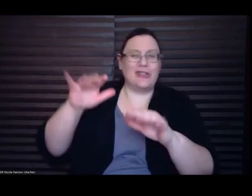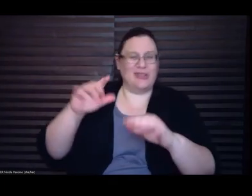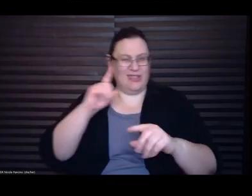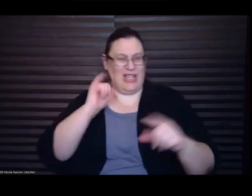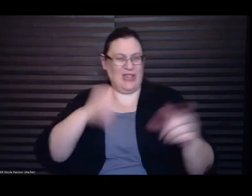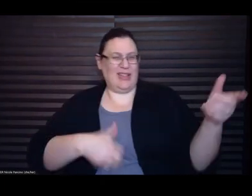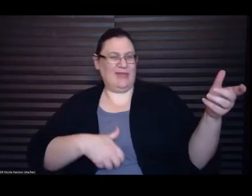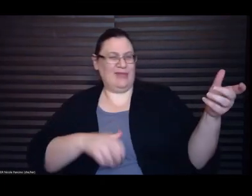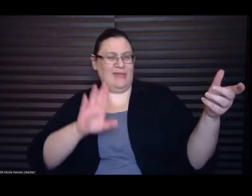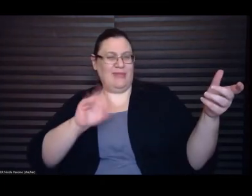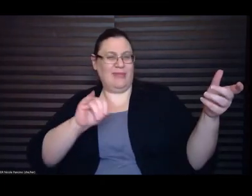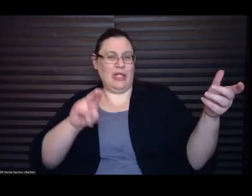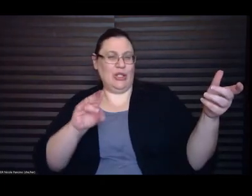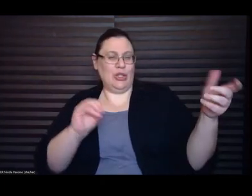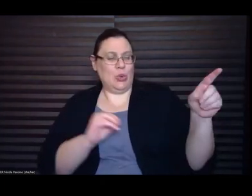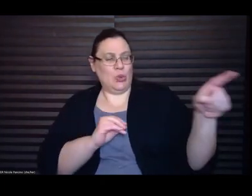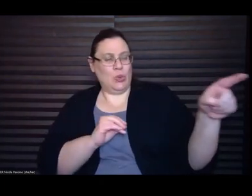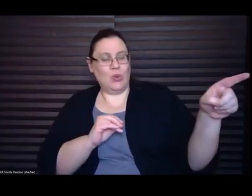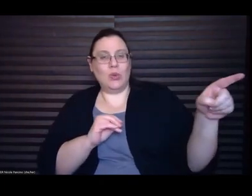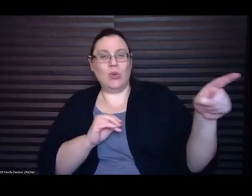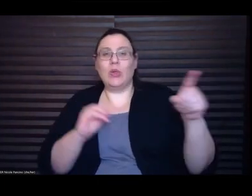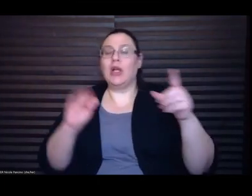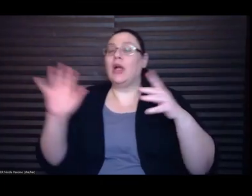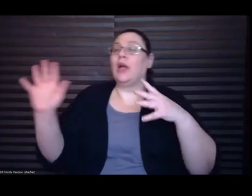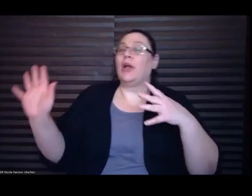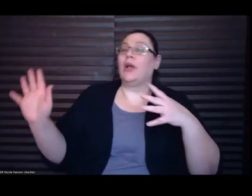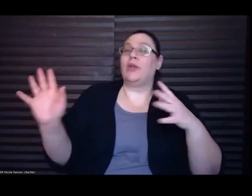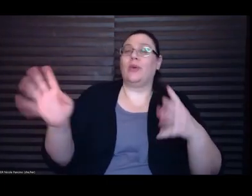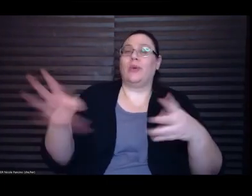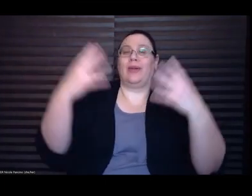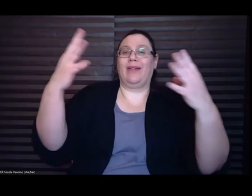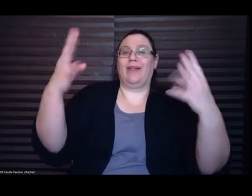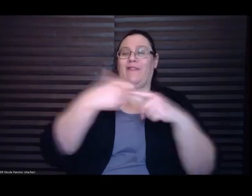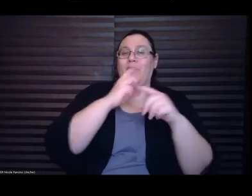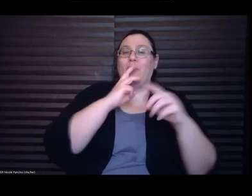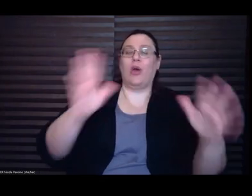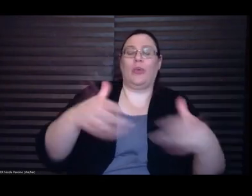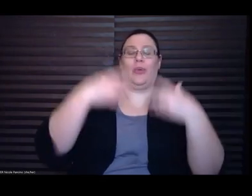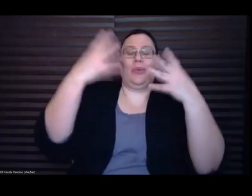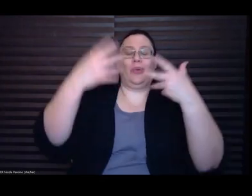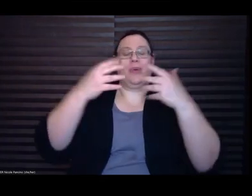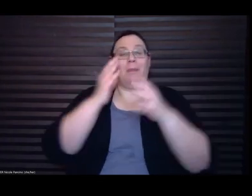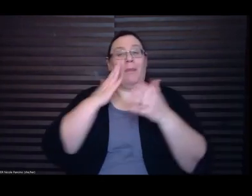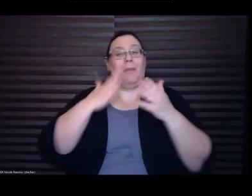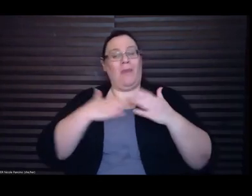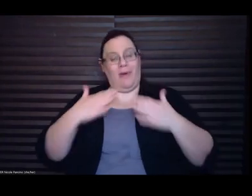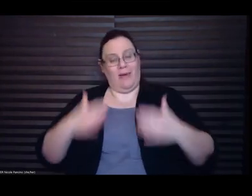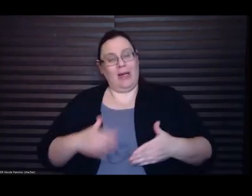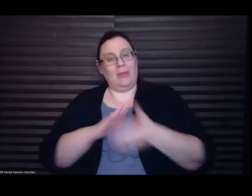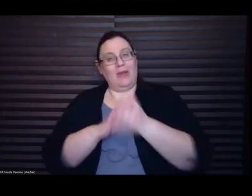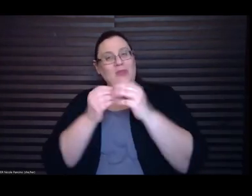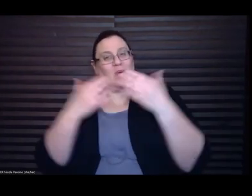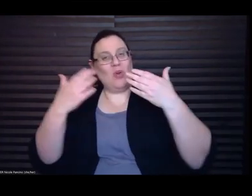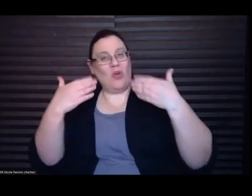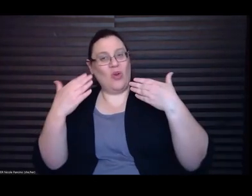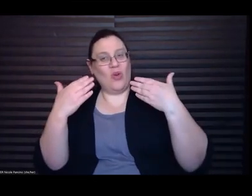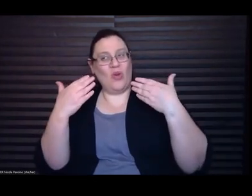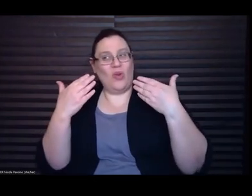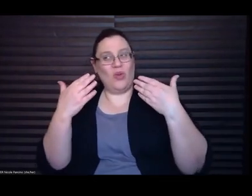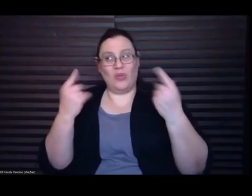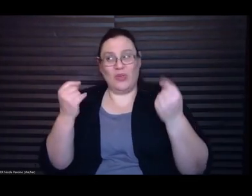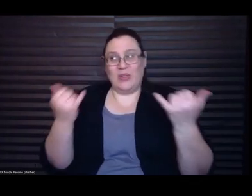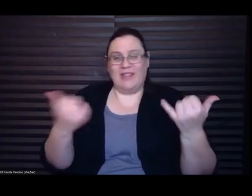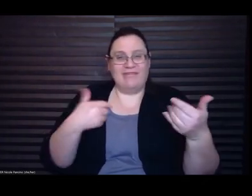water and cools my body down. I don't know what to do now. I can feel my heart beating between my legs.